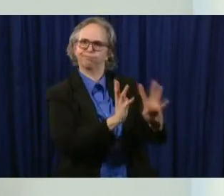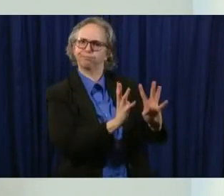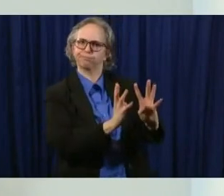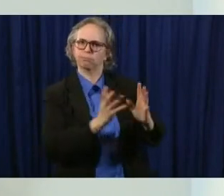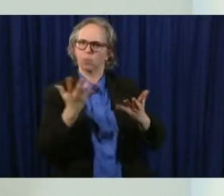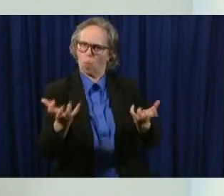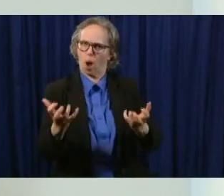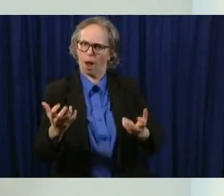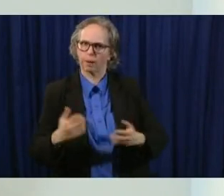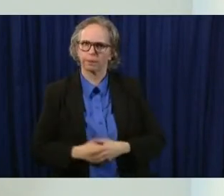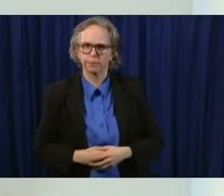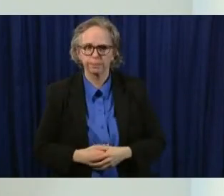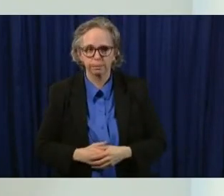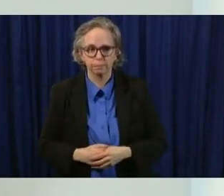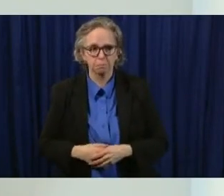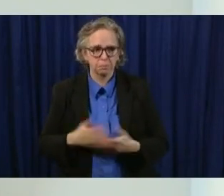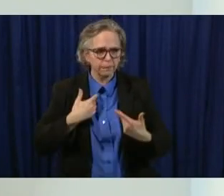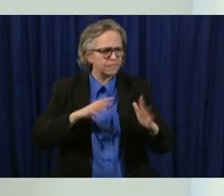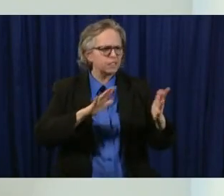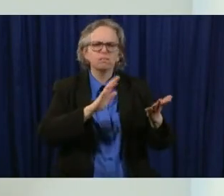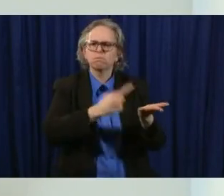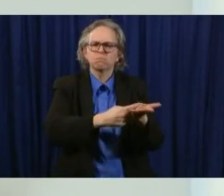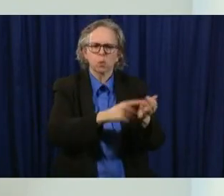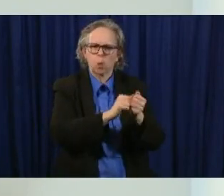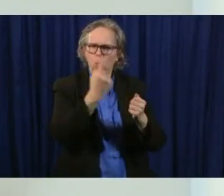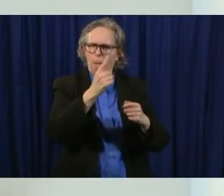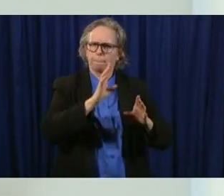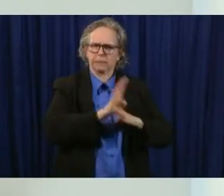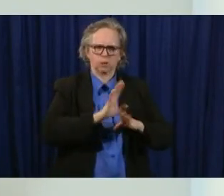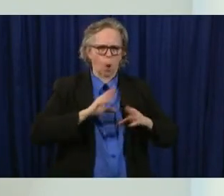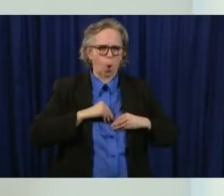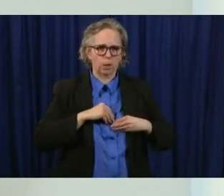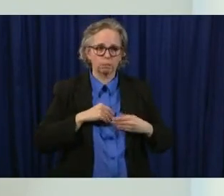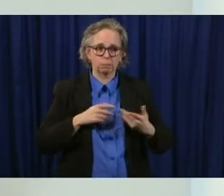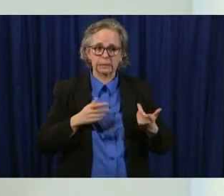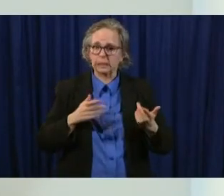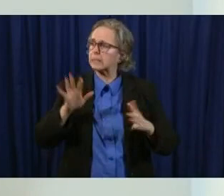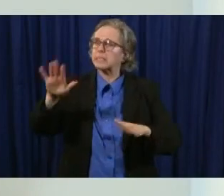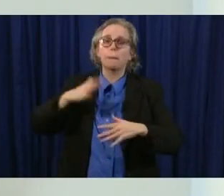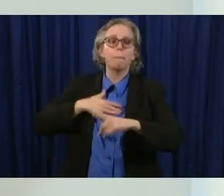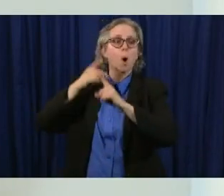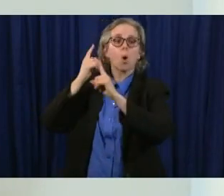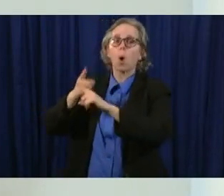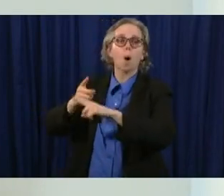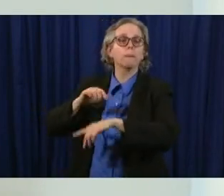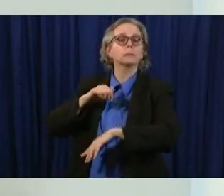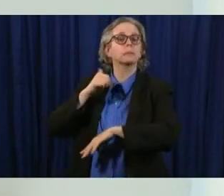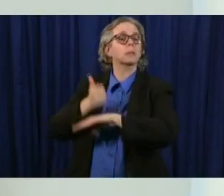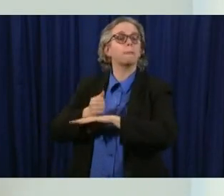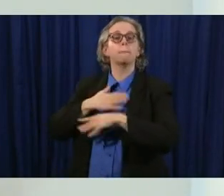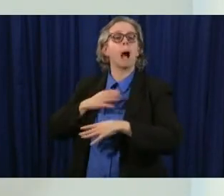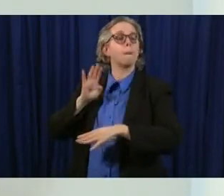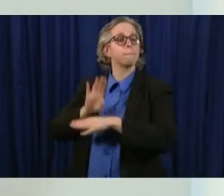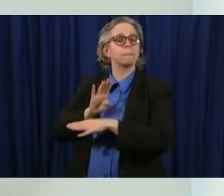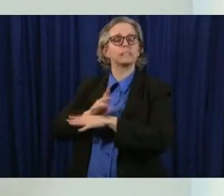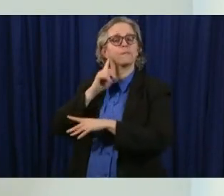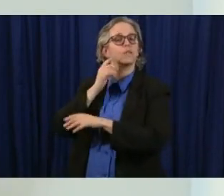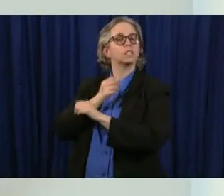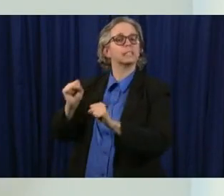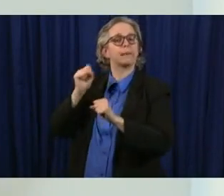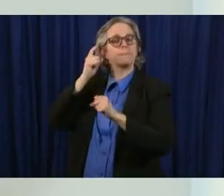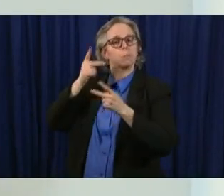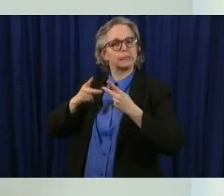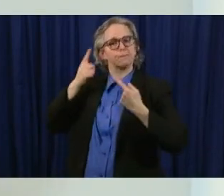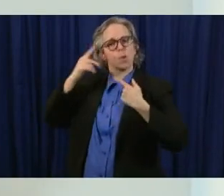make his business the safest place to work and to to serve customers in all of that part of the state and so i think a lot of